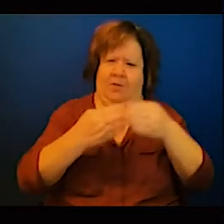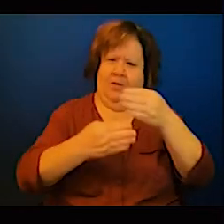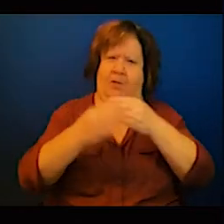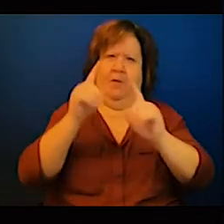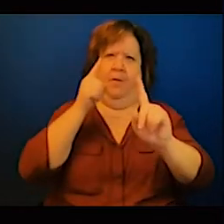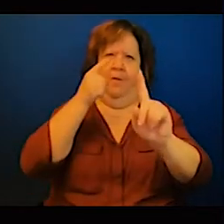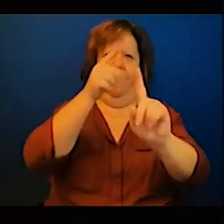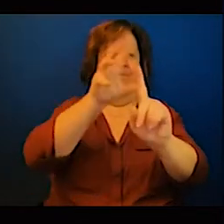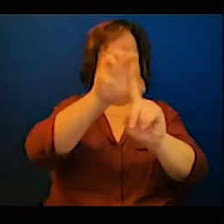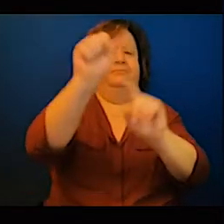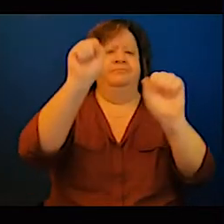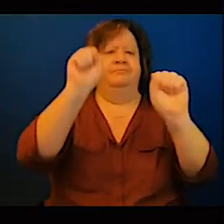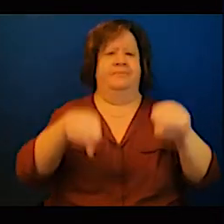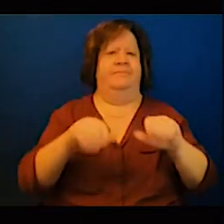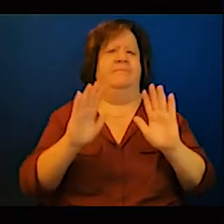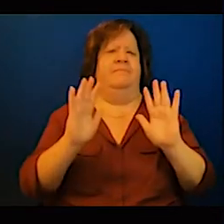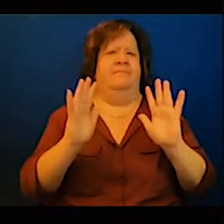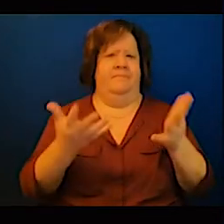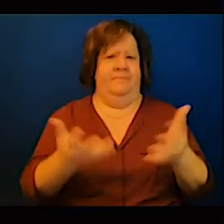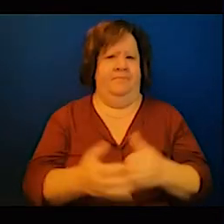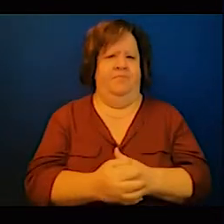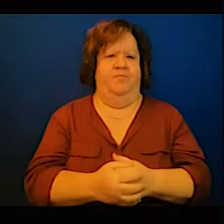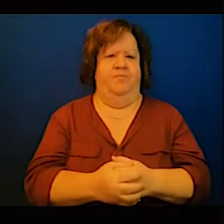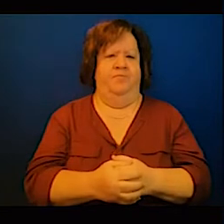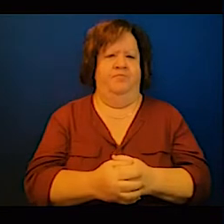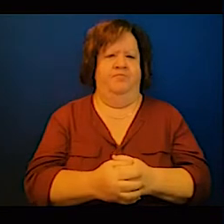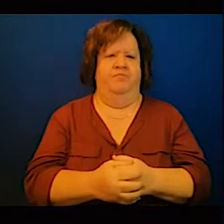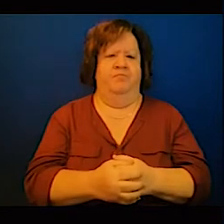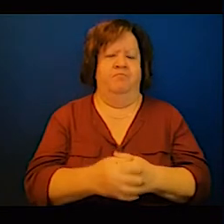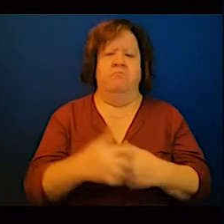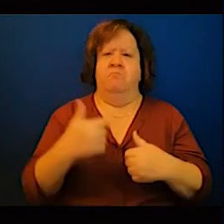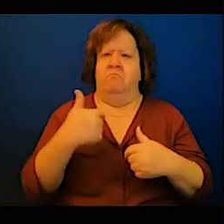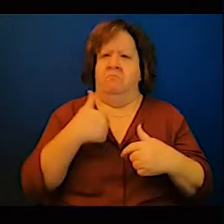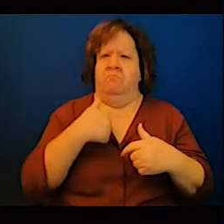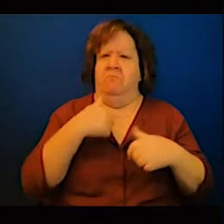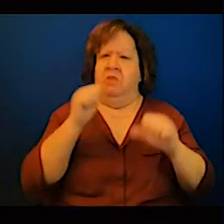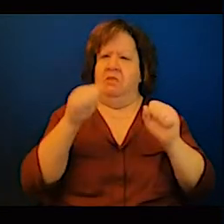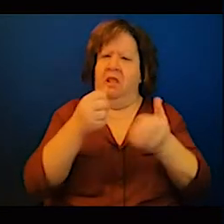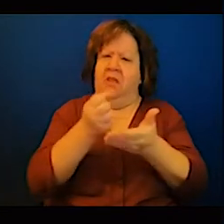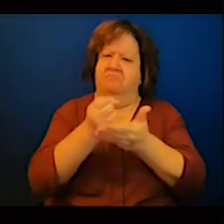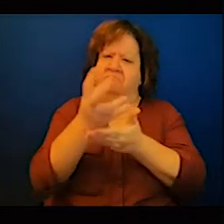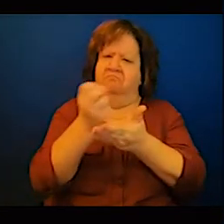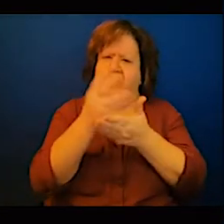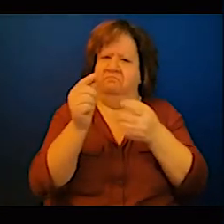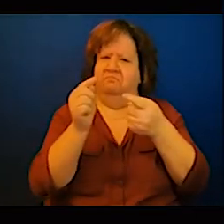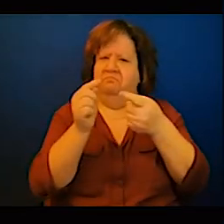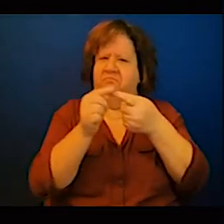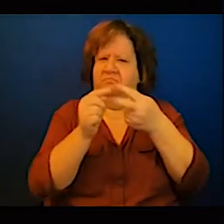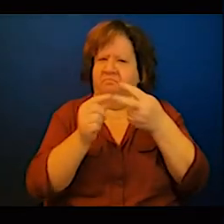touch the thematic areas you have provided to guide us,